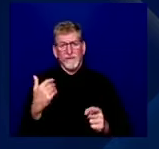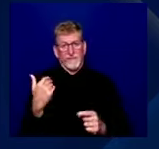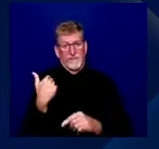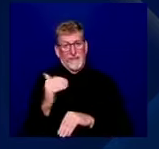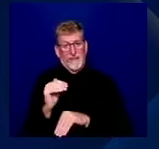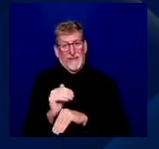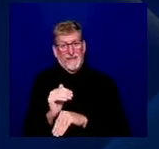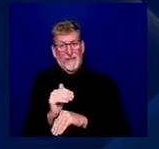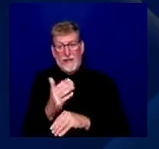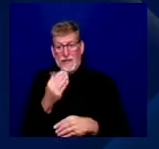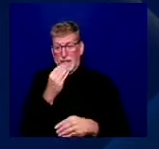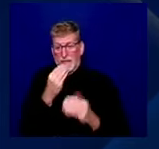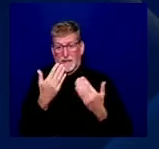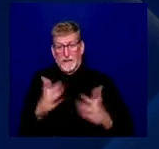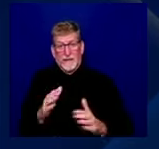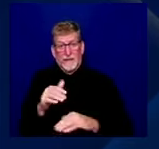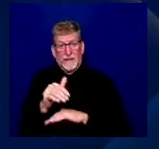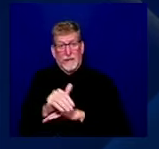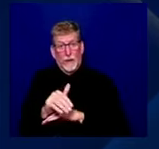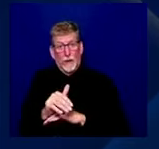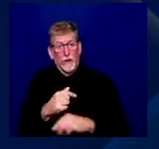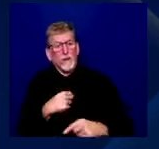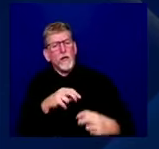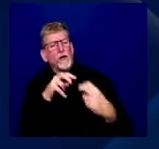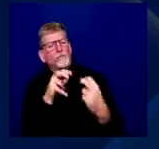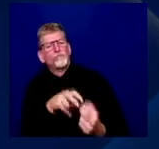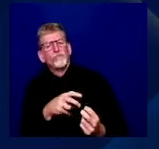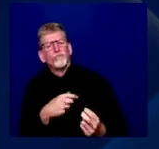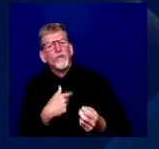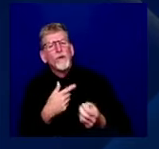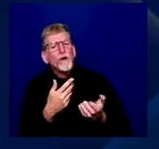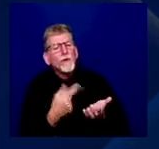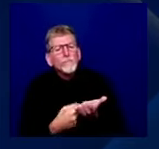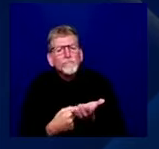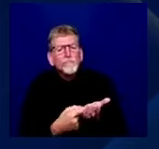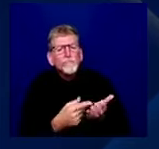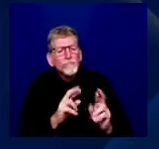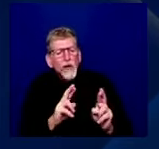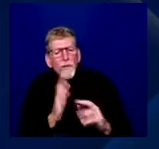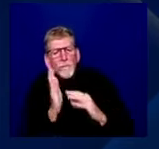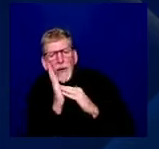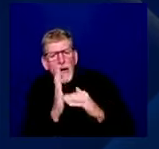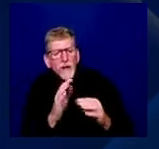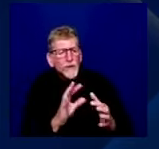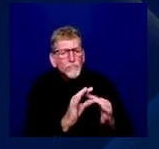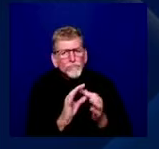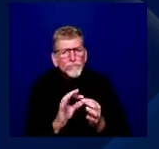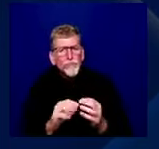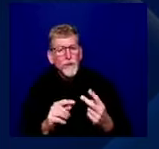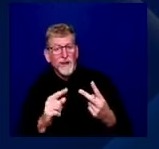um, just preparing to get ready to go to bed, my youngest son, Langston asked me, said, daddy, where's mommy?